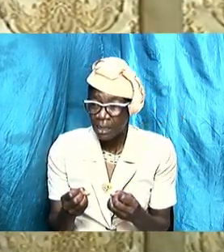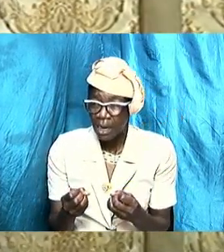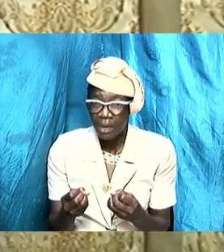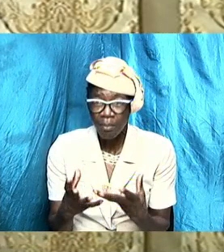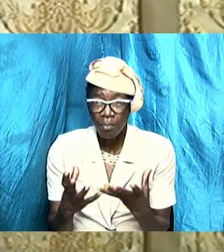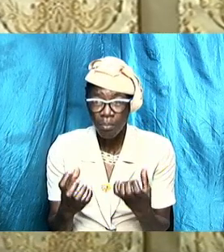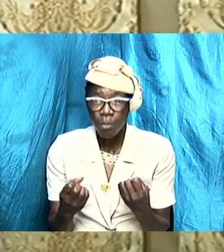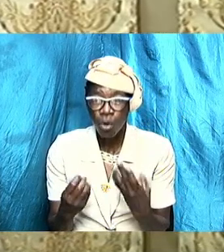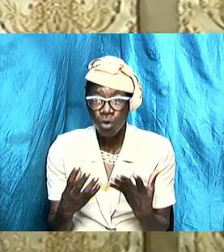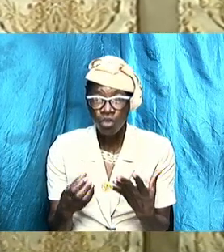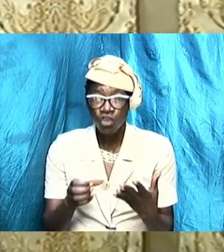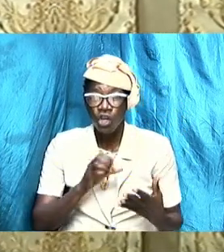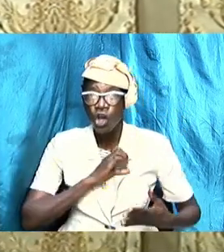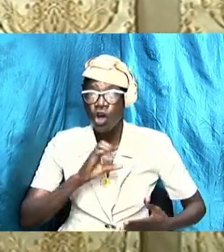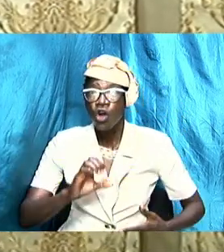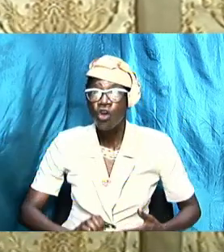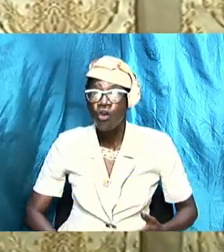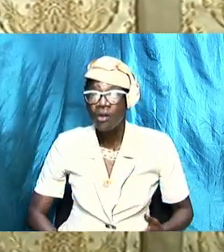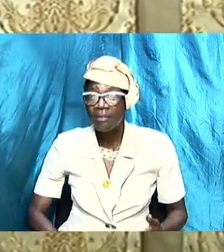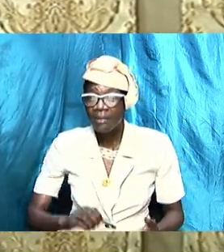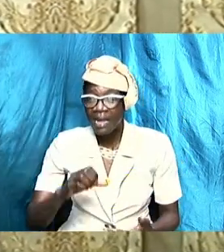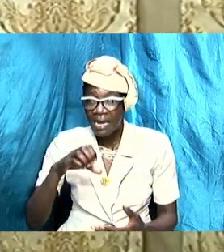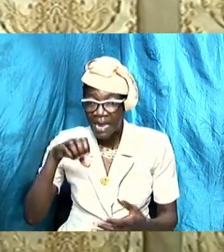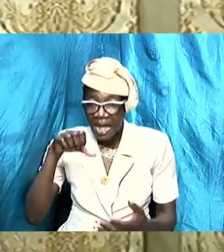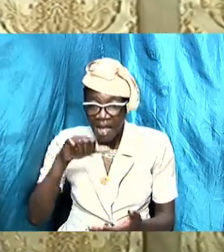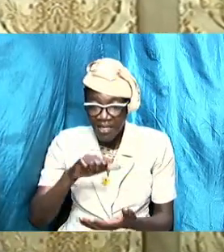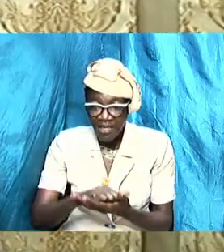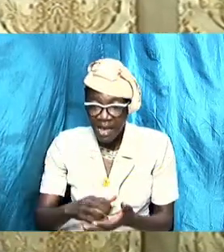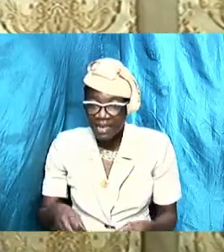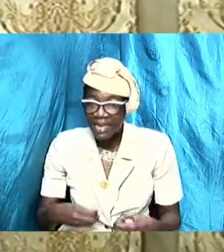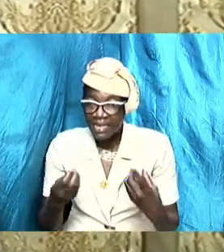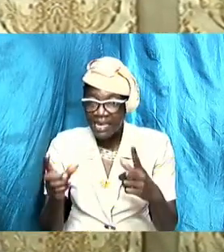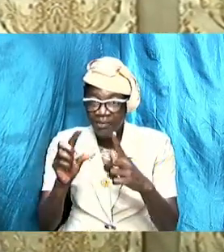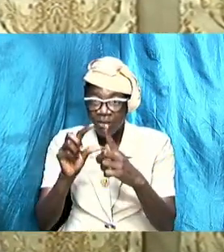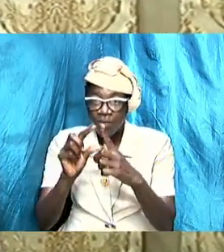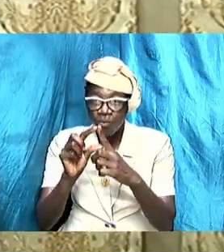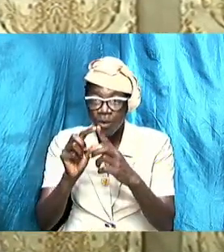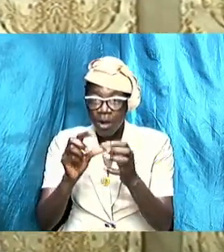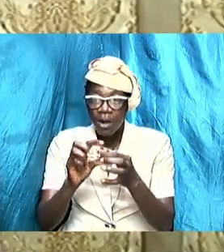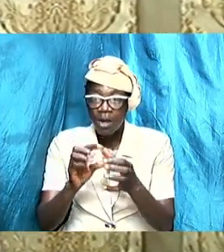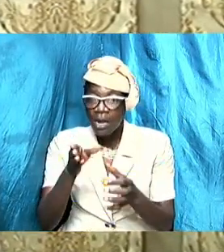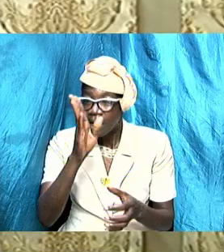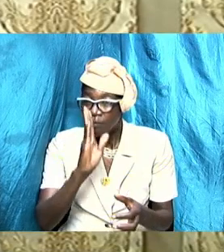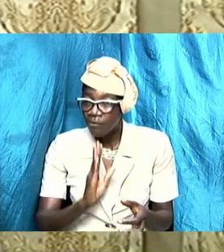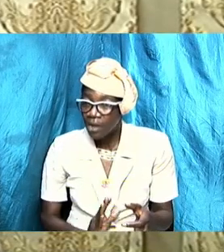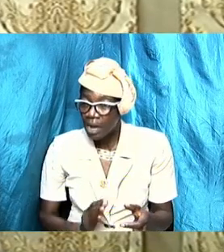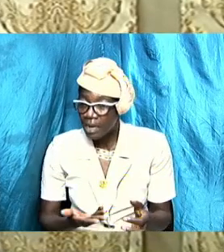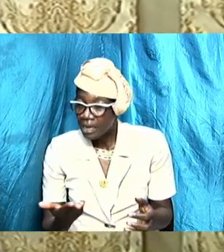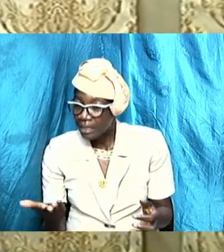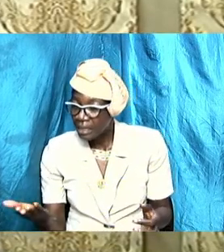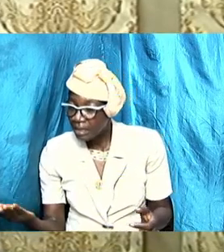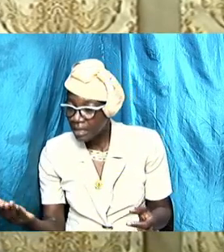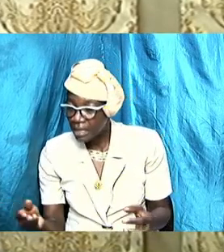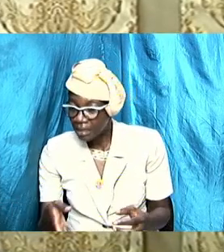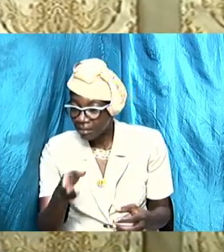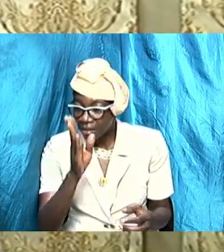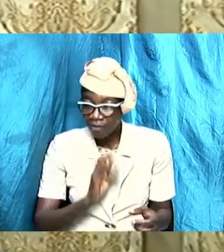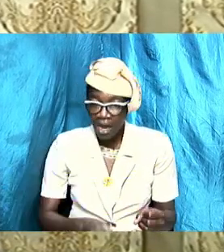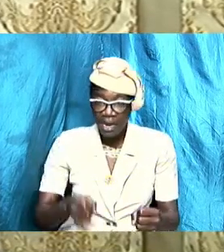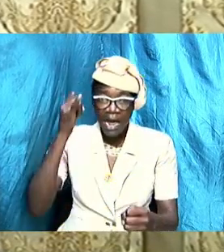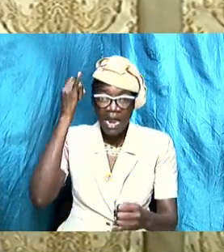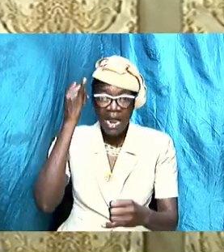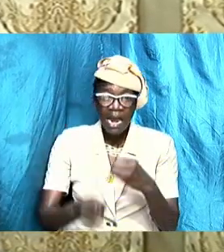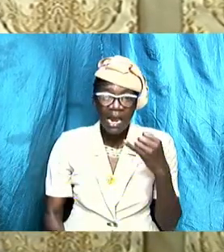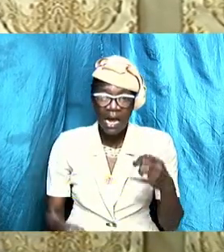that gives the word of God and the things of God the last place